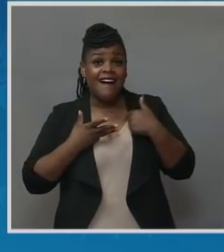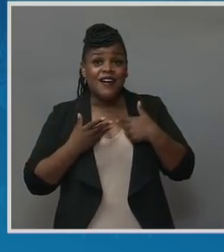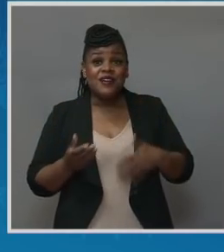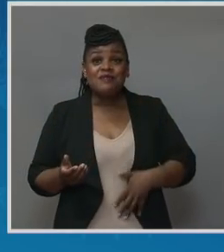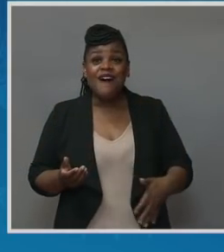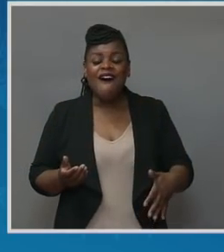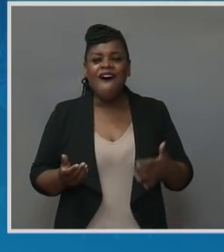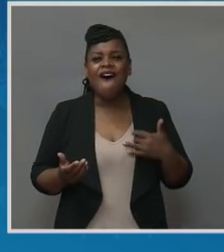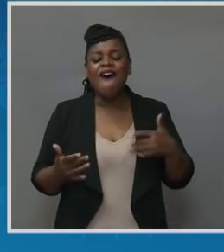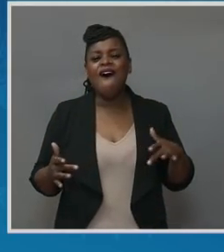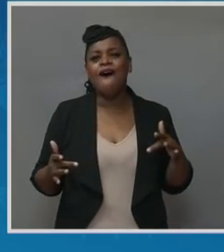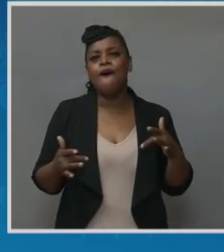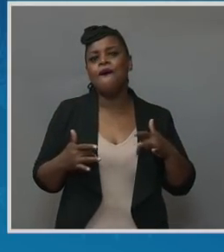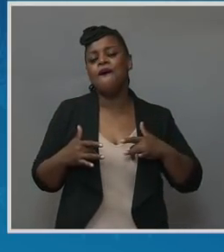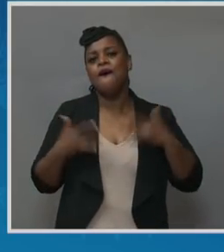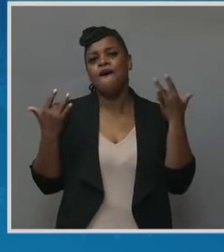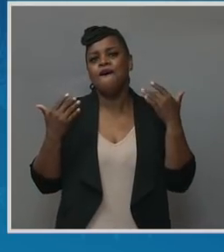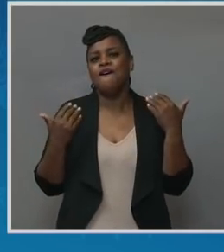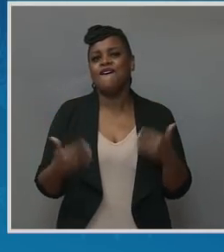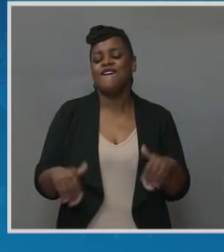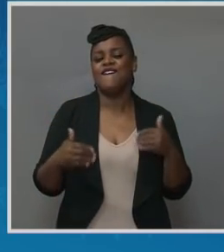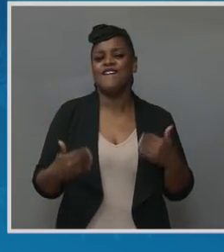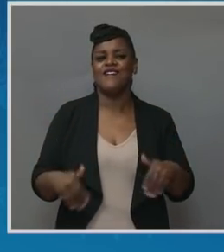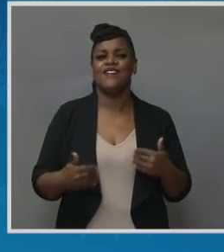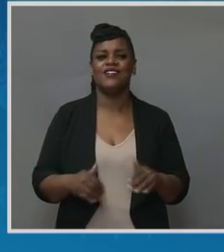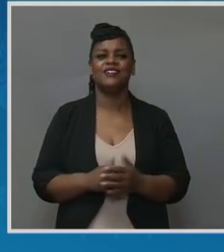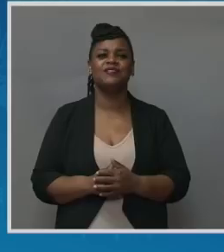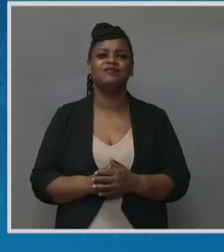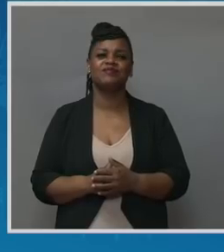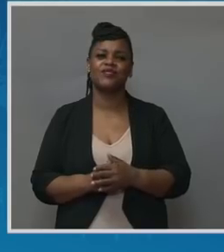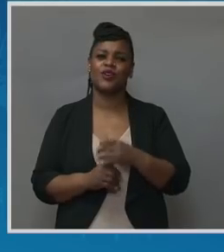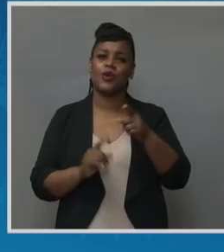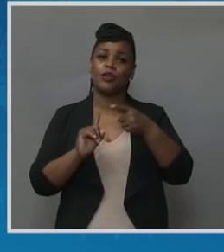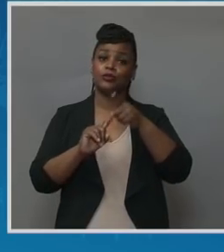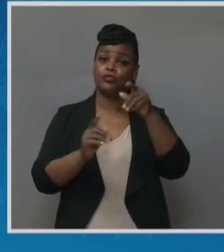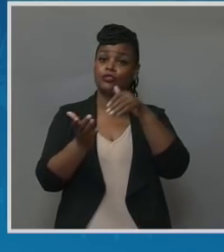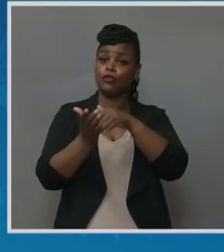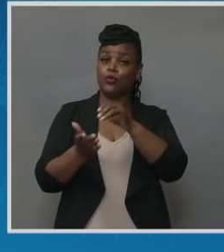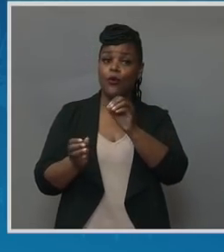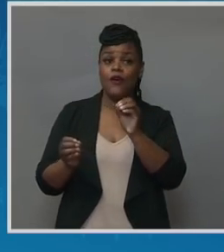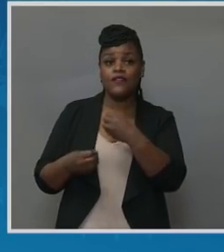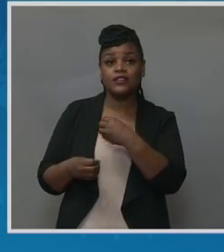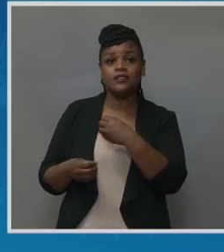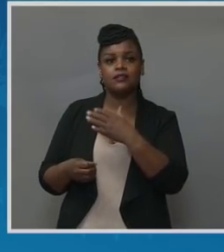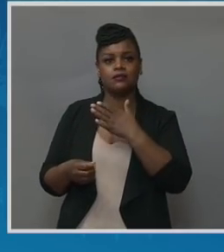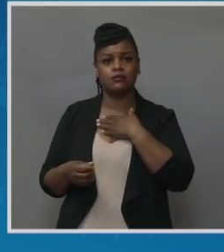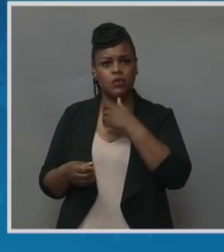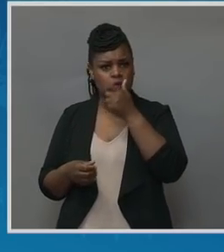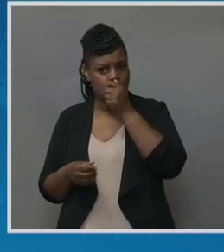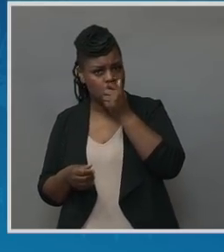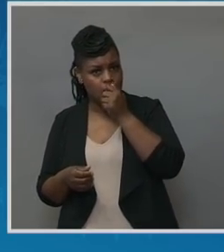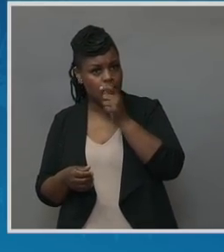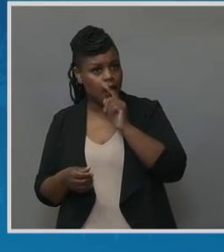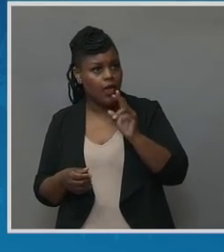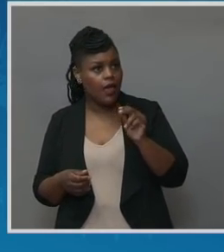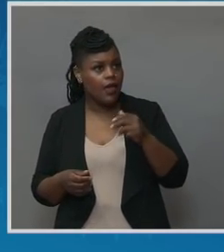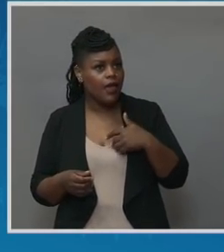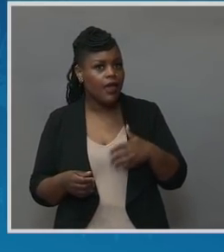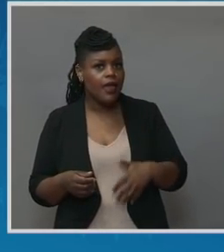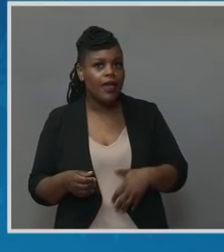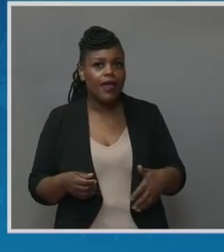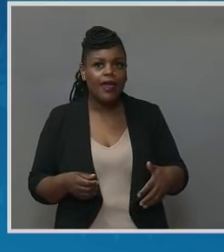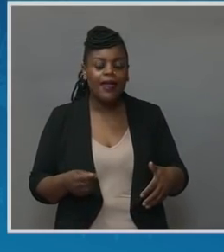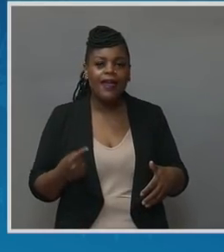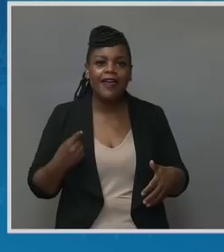I went to the doctor's office and I thought I had a bad cold. I didn't. I had a baby, who we named later on Kennedy.